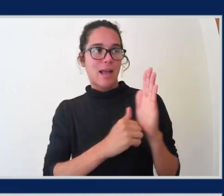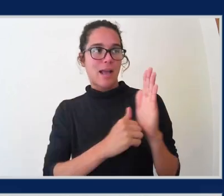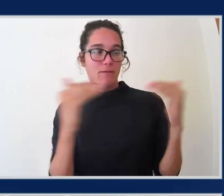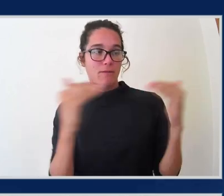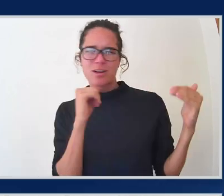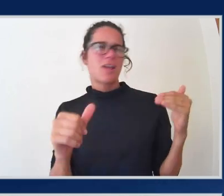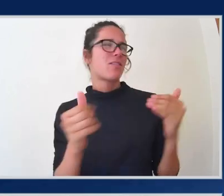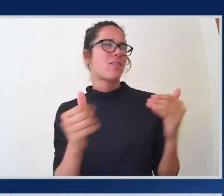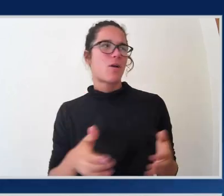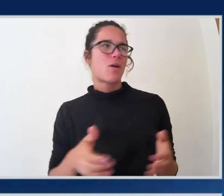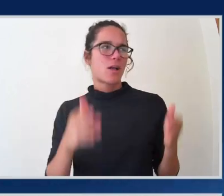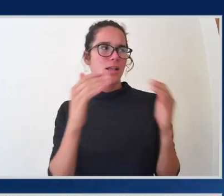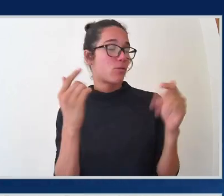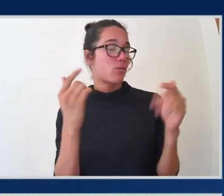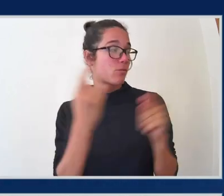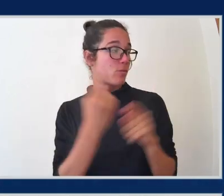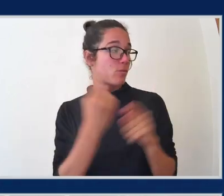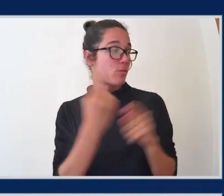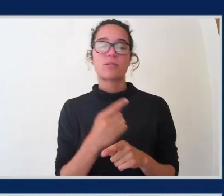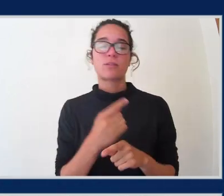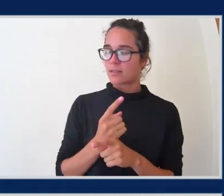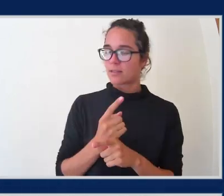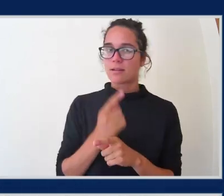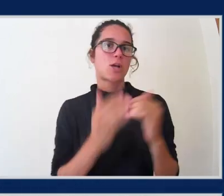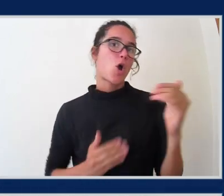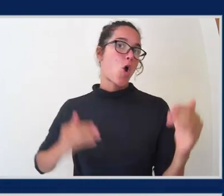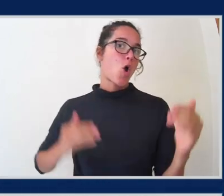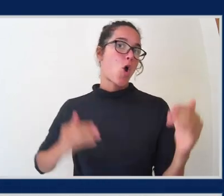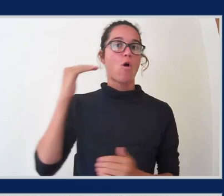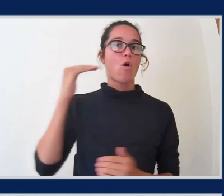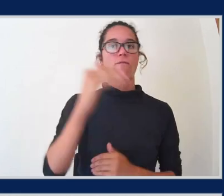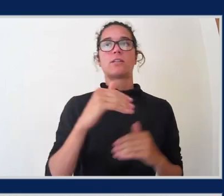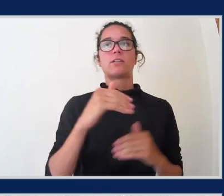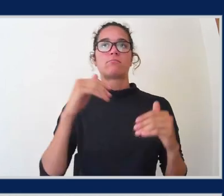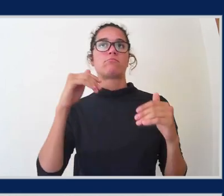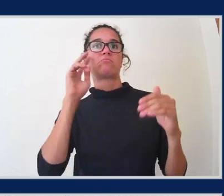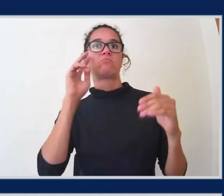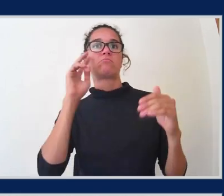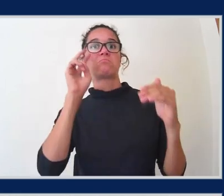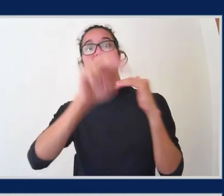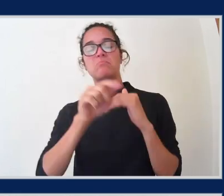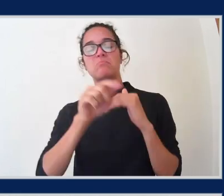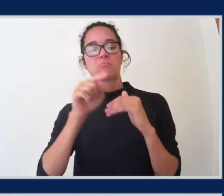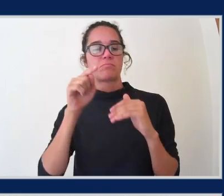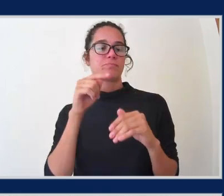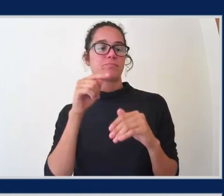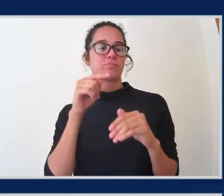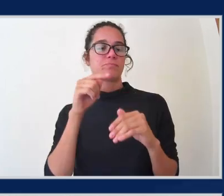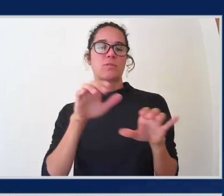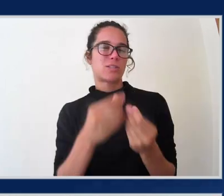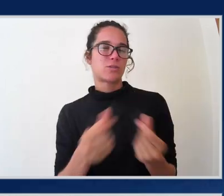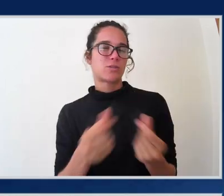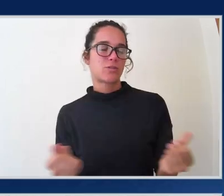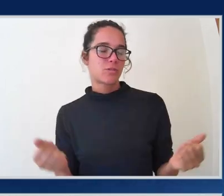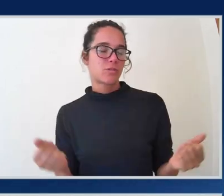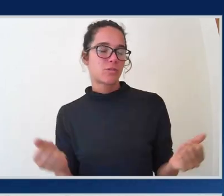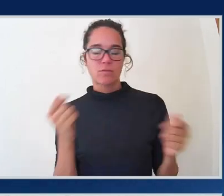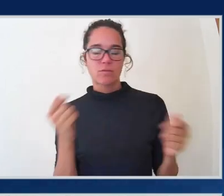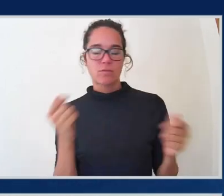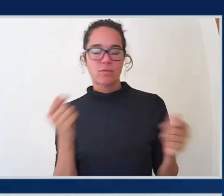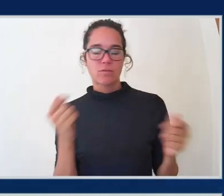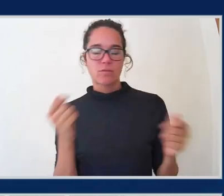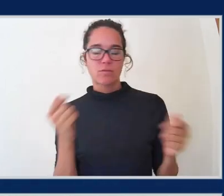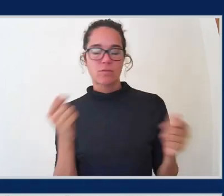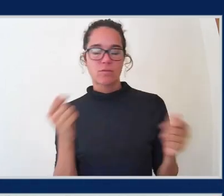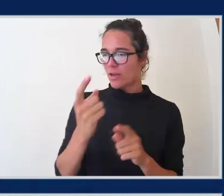it's overshooting the solution. Yeah, that is, that, that would not be the finding type that gets generated when an S3 bucket is created, made to be public. So we're